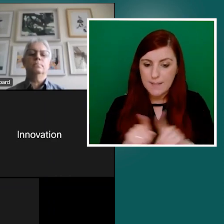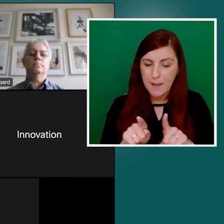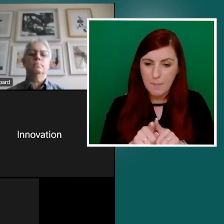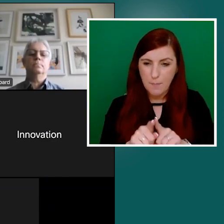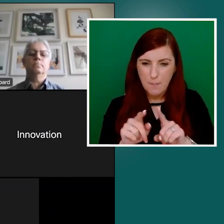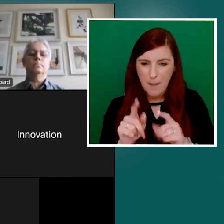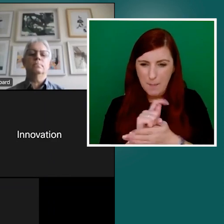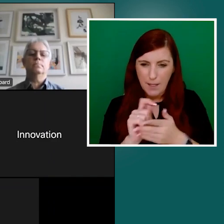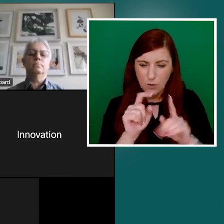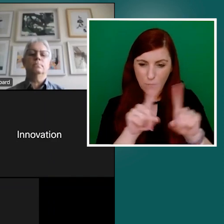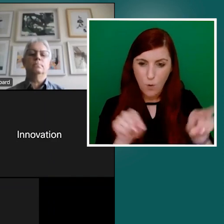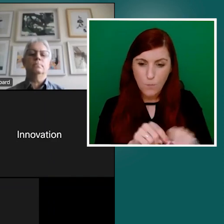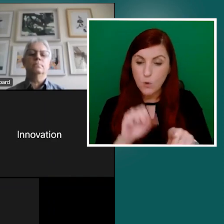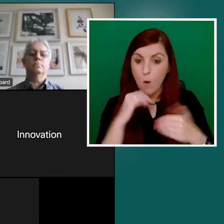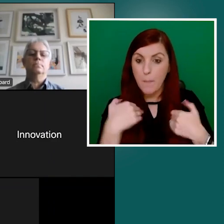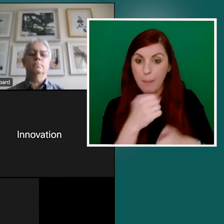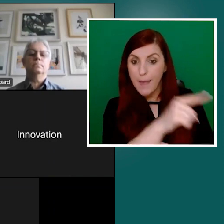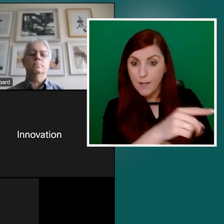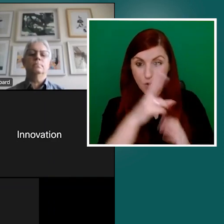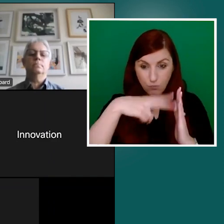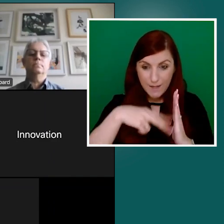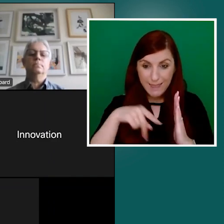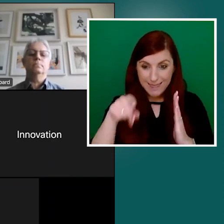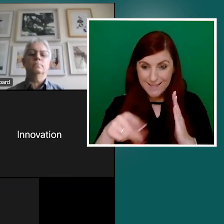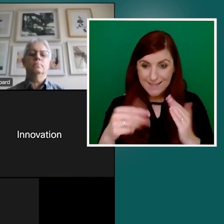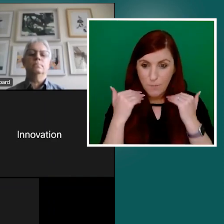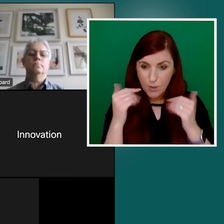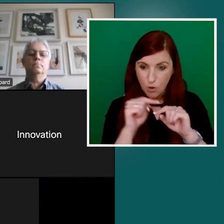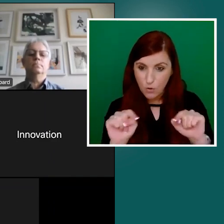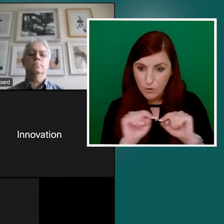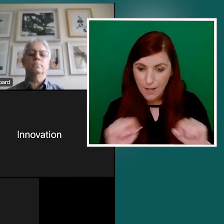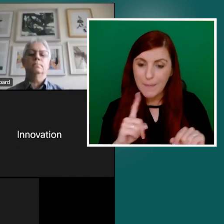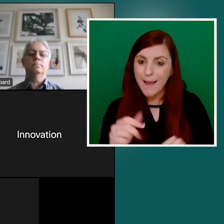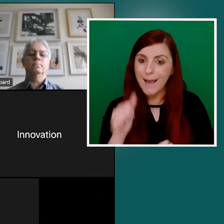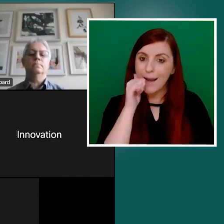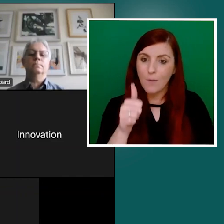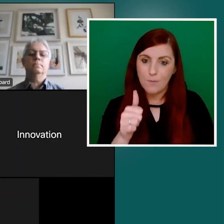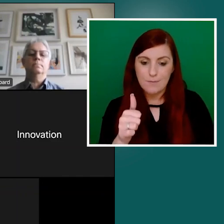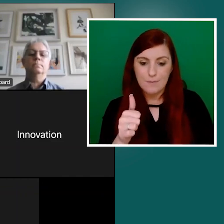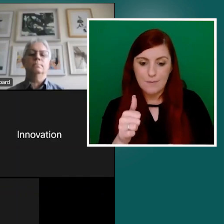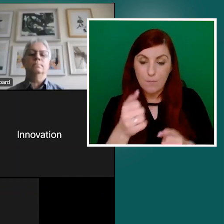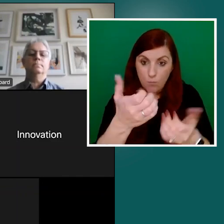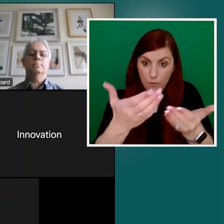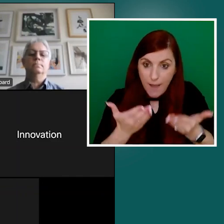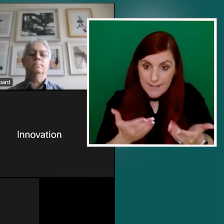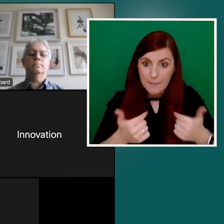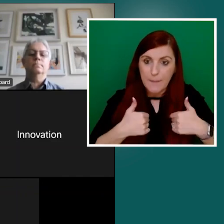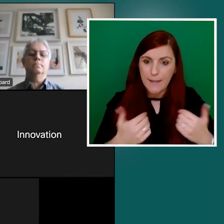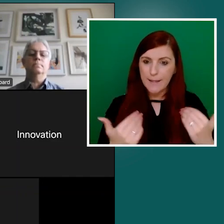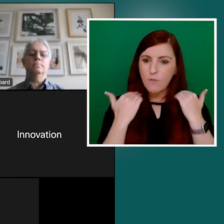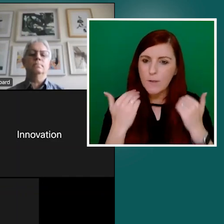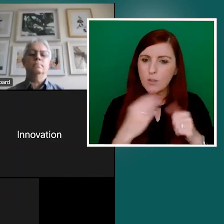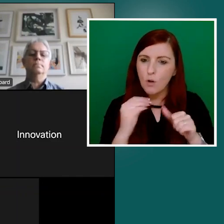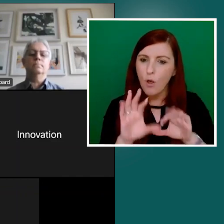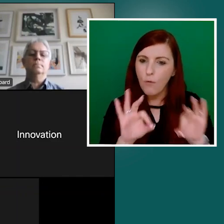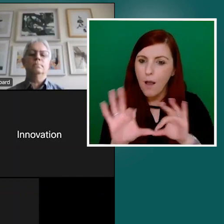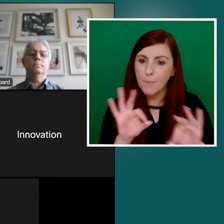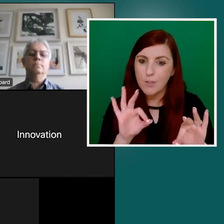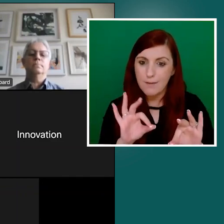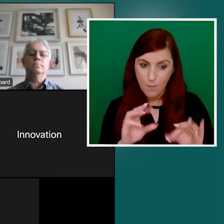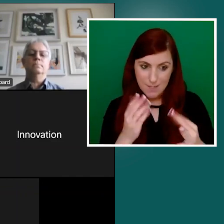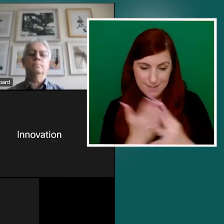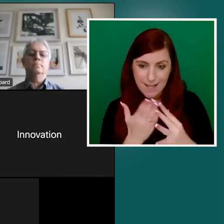particular information. So, that provision of information to me in an alternative and accessible format as this toolkit